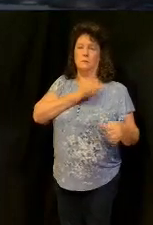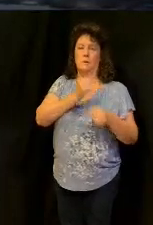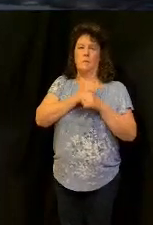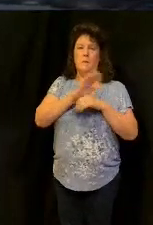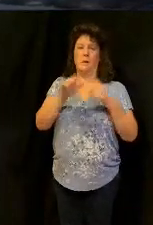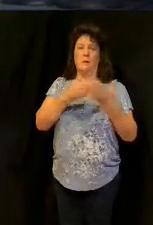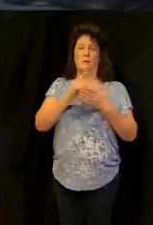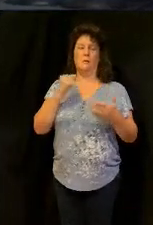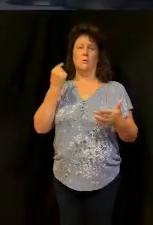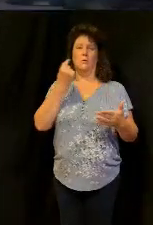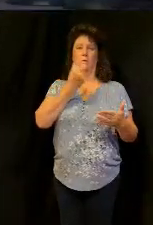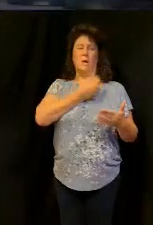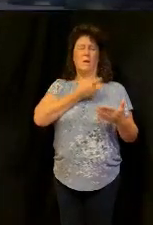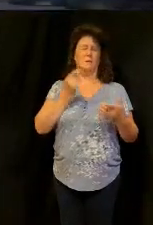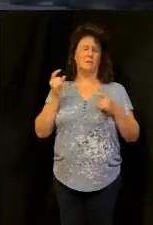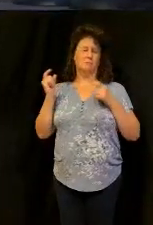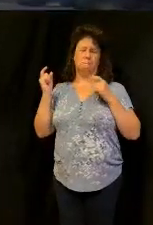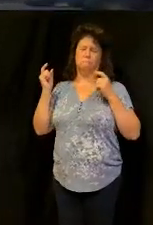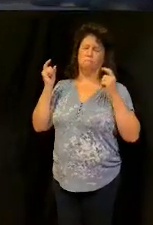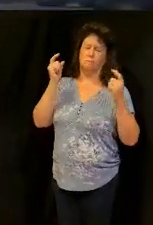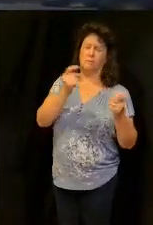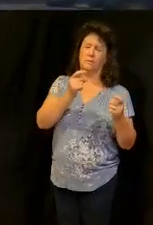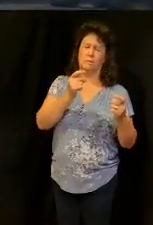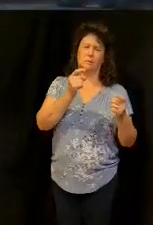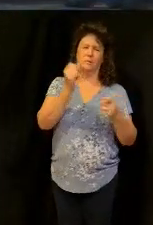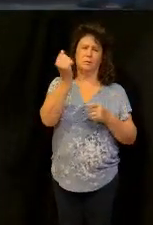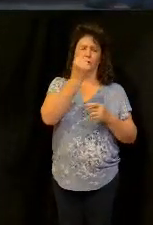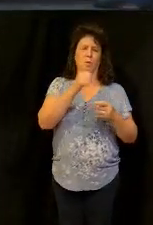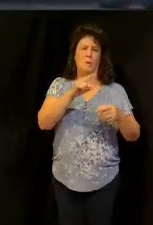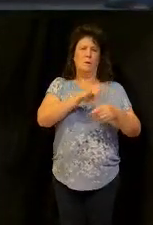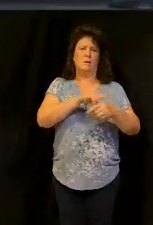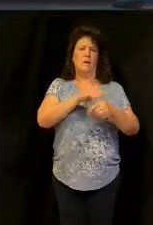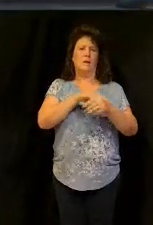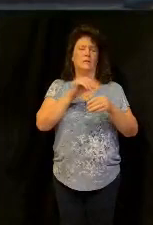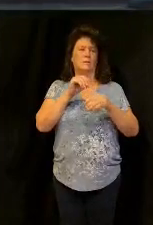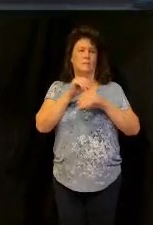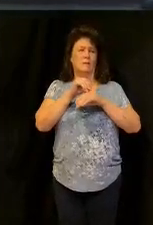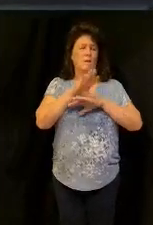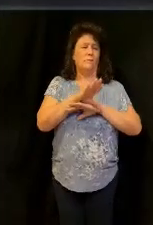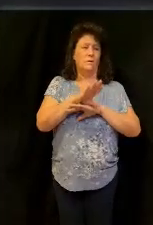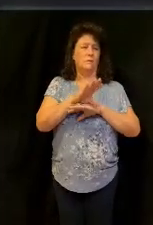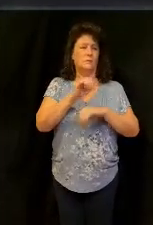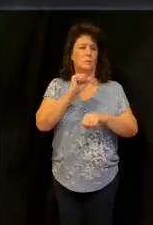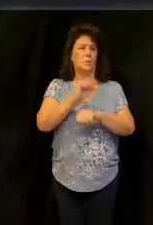grace abound to God's supernatural influence starts working in your finances